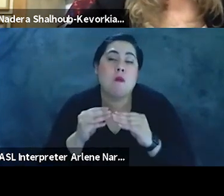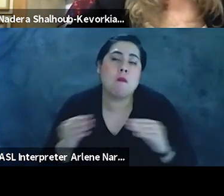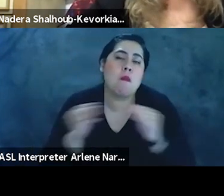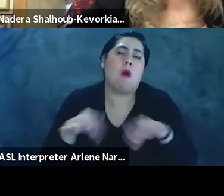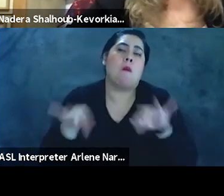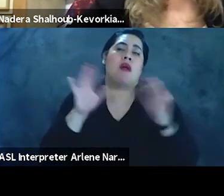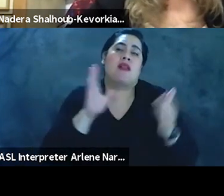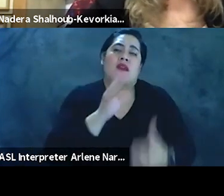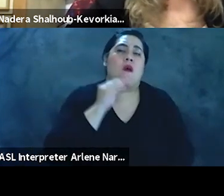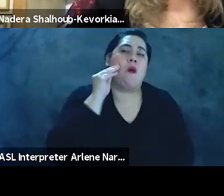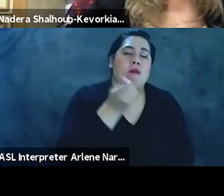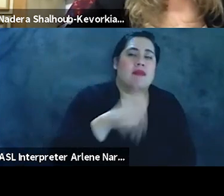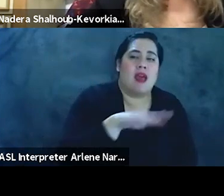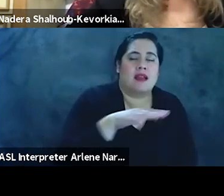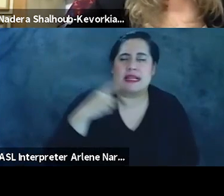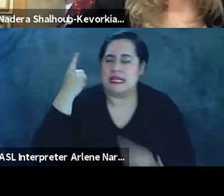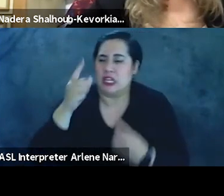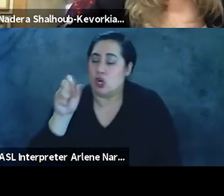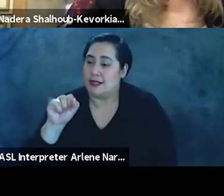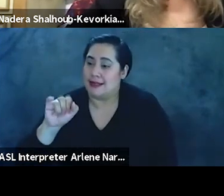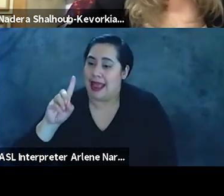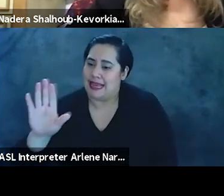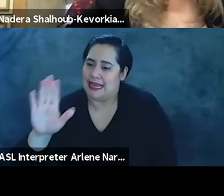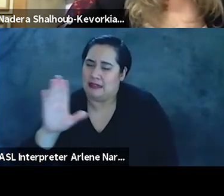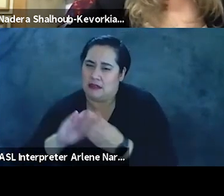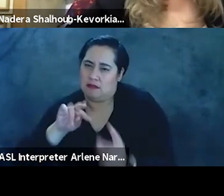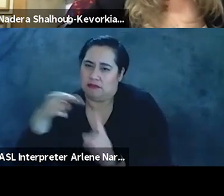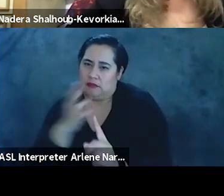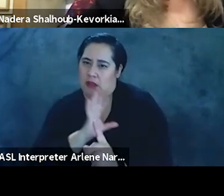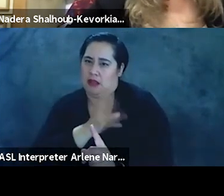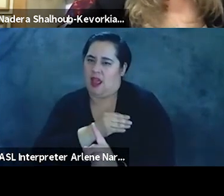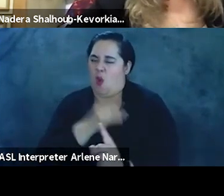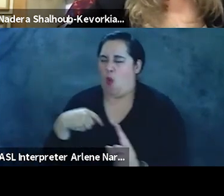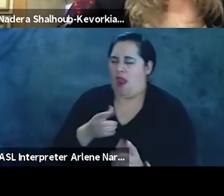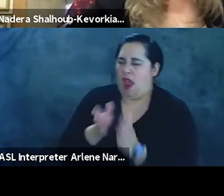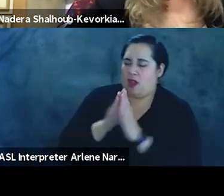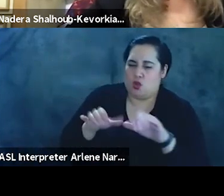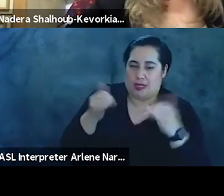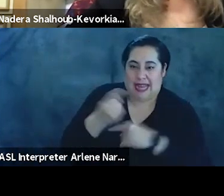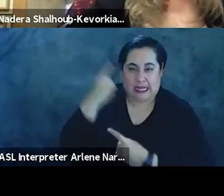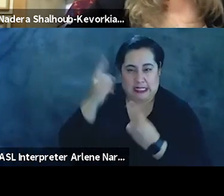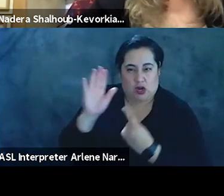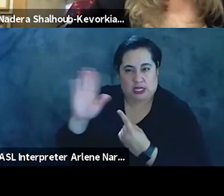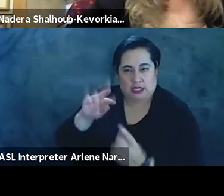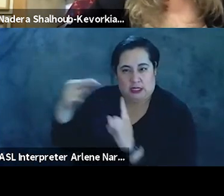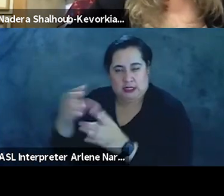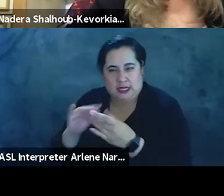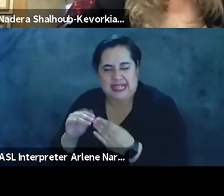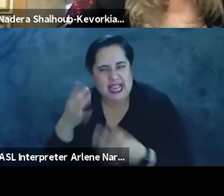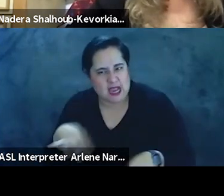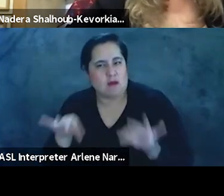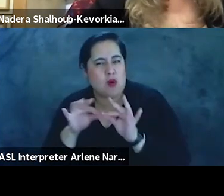In considering Said's Palestine, as we've been asked to do today, it is necessary, I think, to stray somewhat from Said